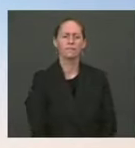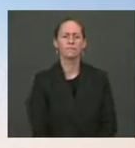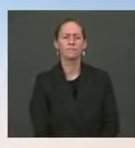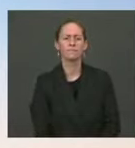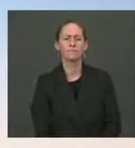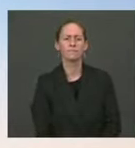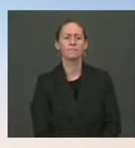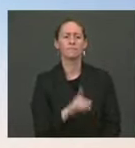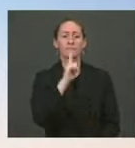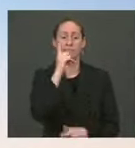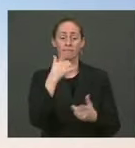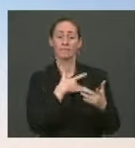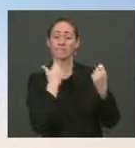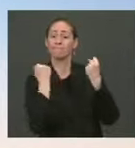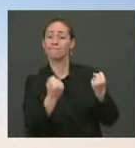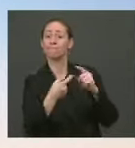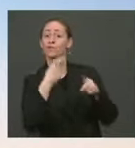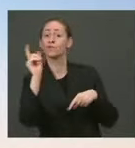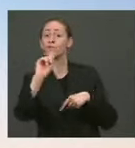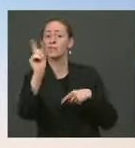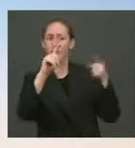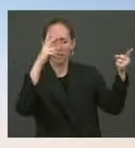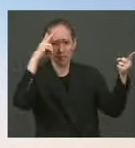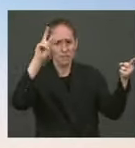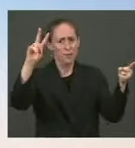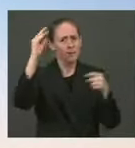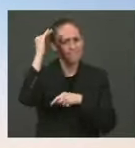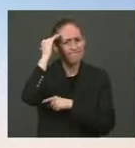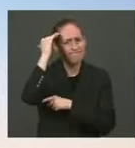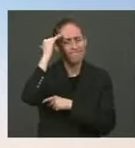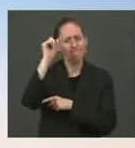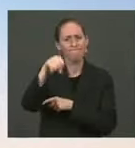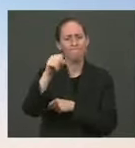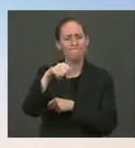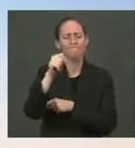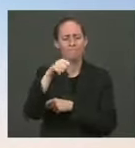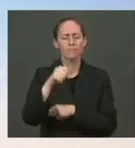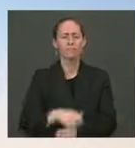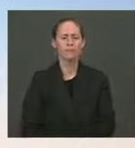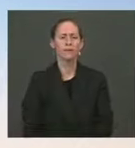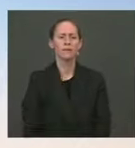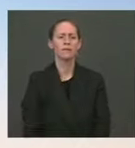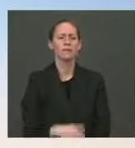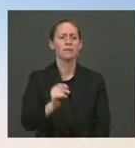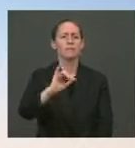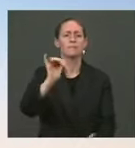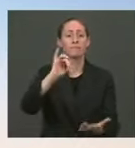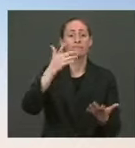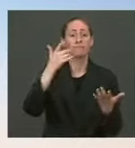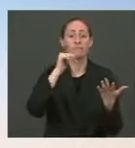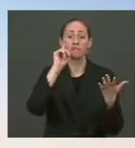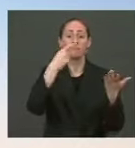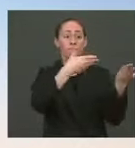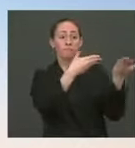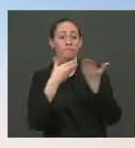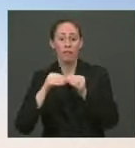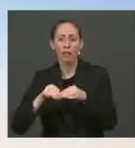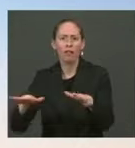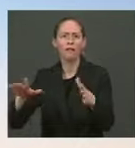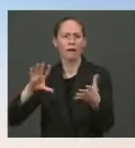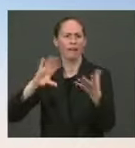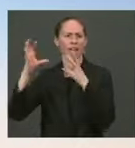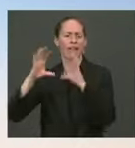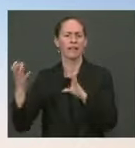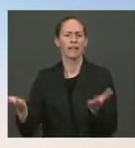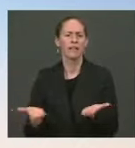and methamphetamine entering the United States, as well as spreading violence and insecurity in Mexico. So during the summit today, we certainly expect that